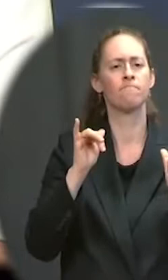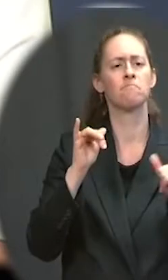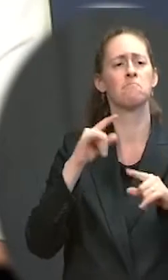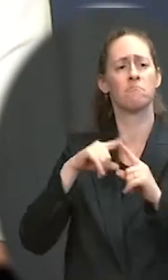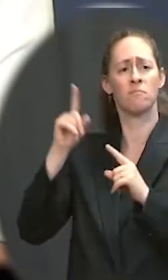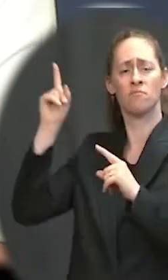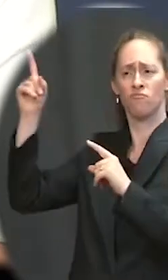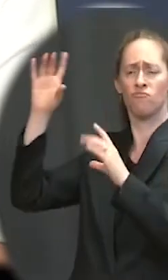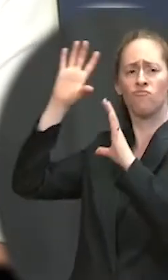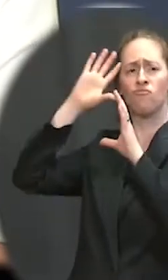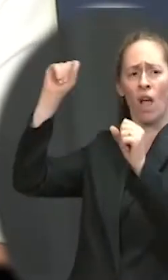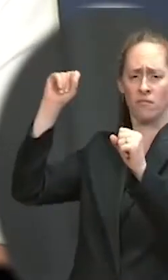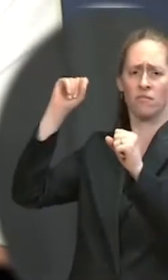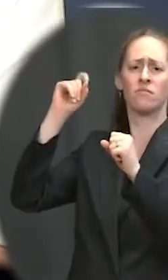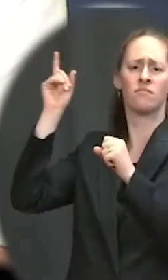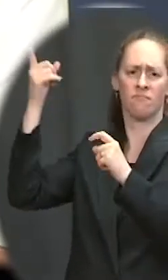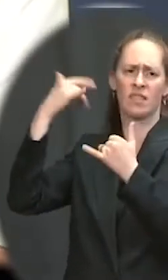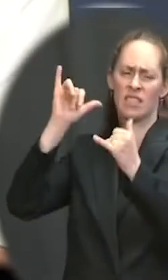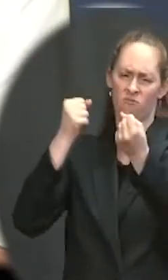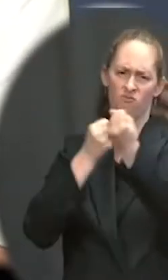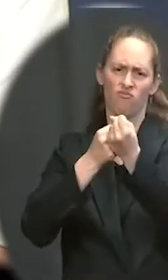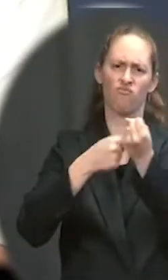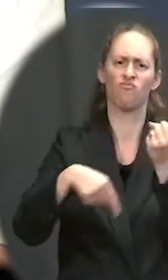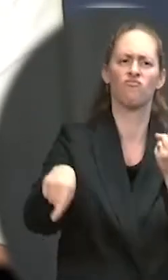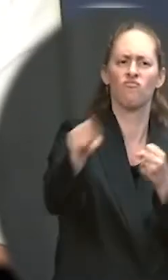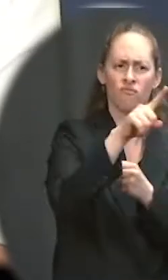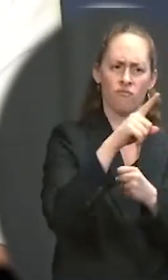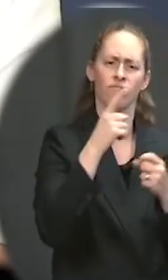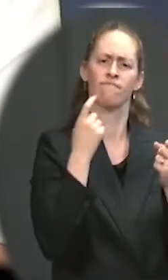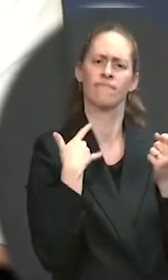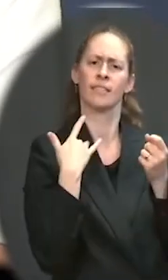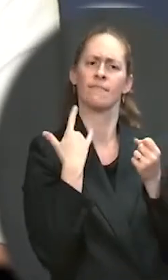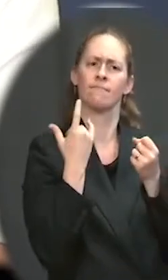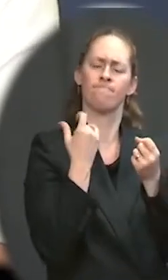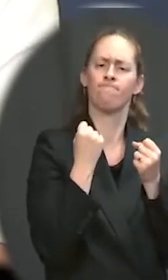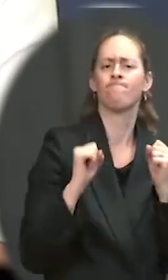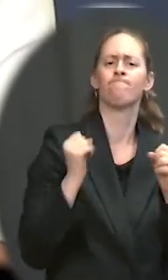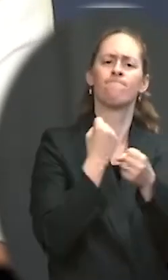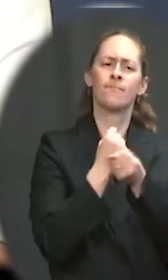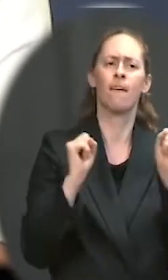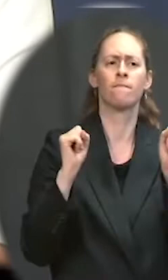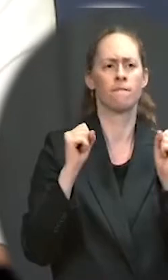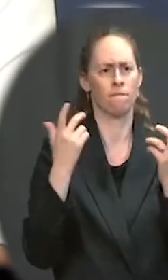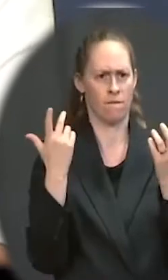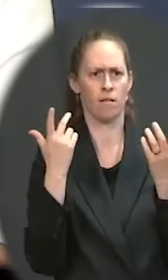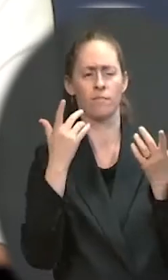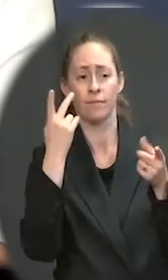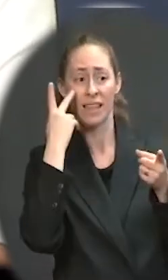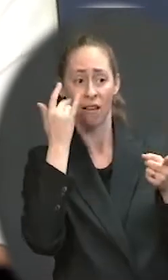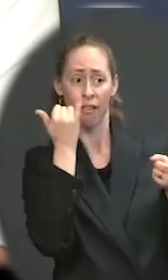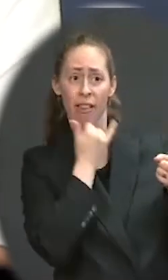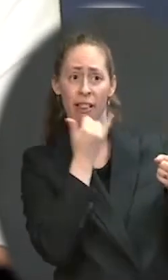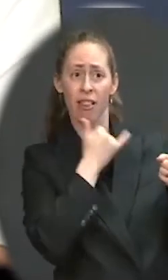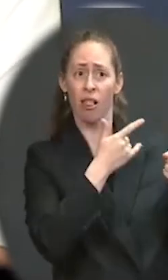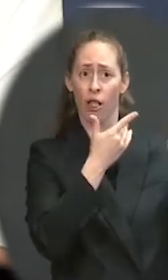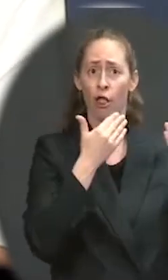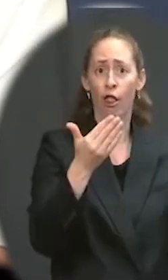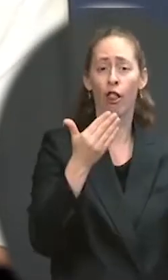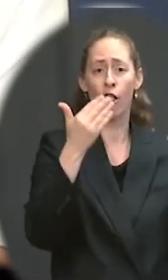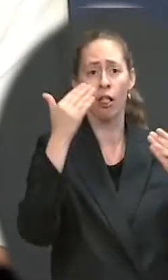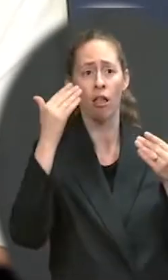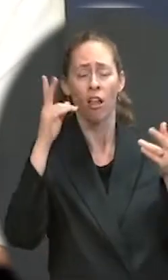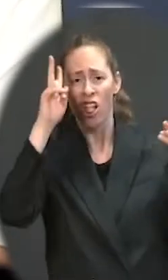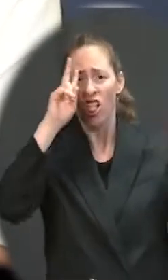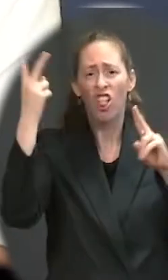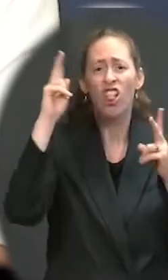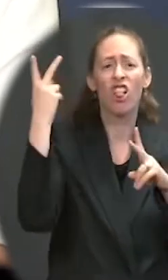So his view is that there's more that needs to be done to ensure that this type of misinformation, disinformation, damaging, sometimes life